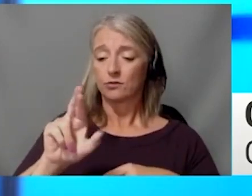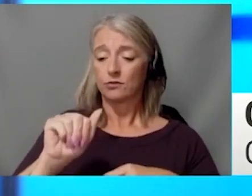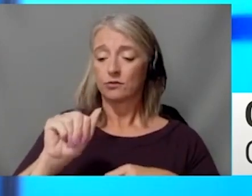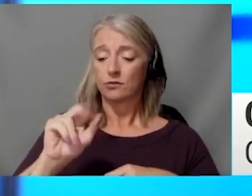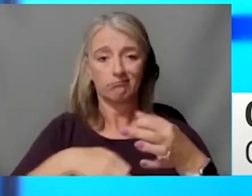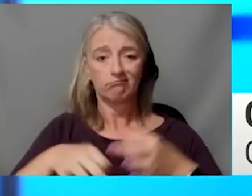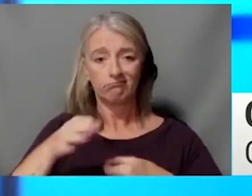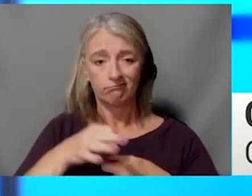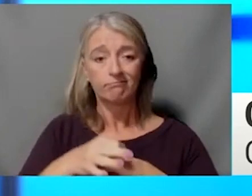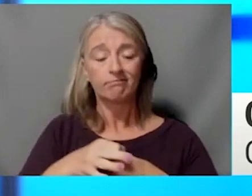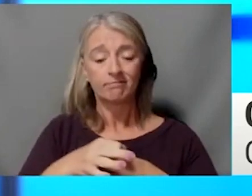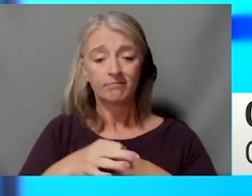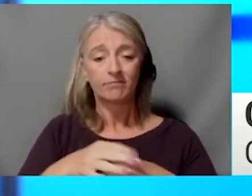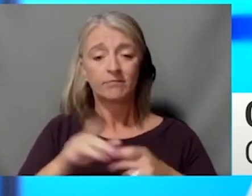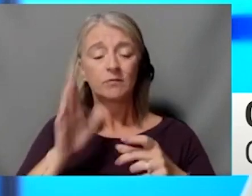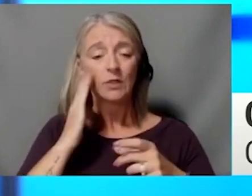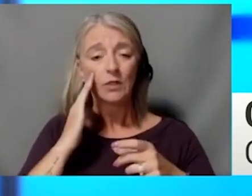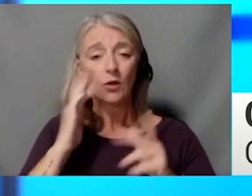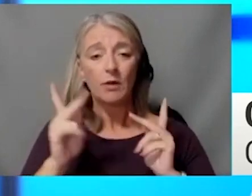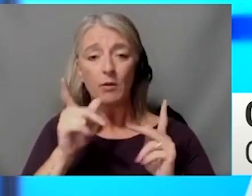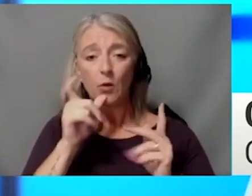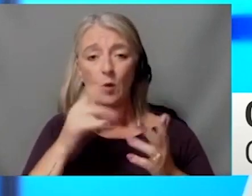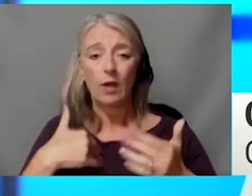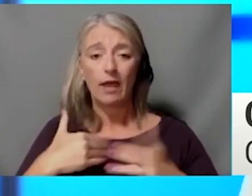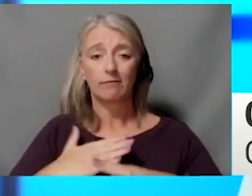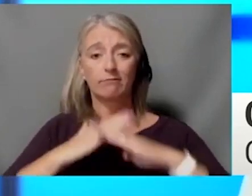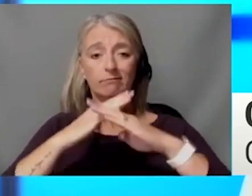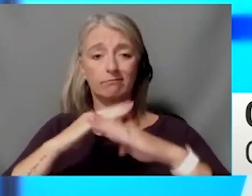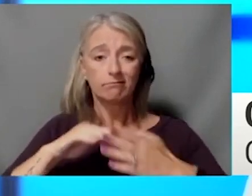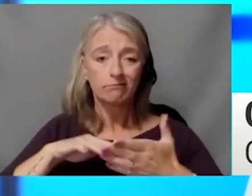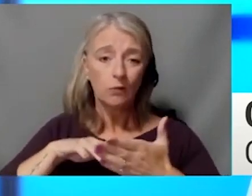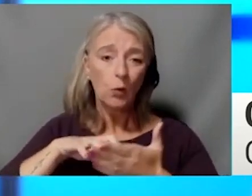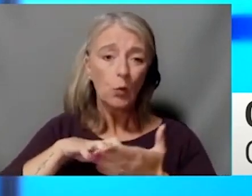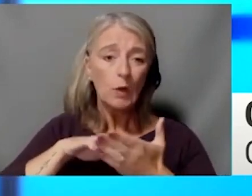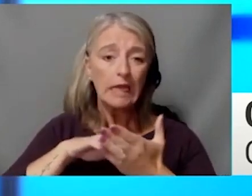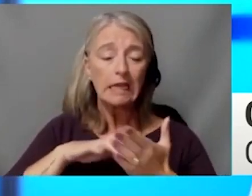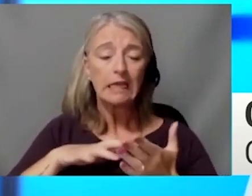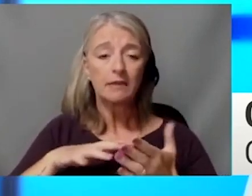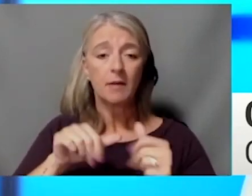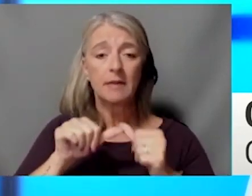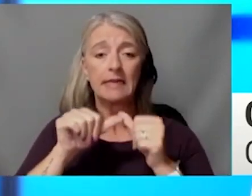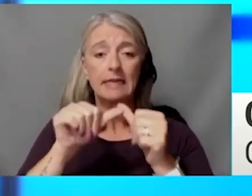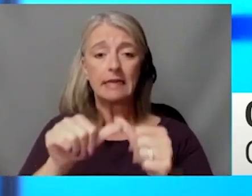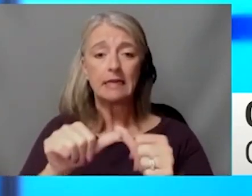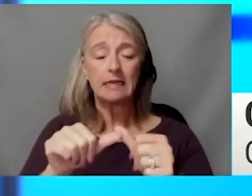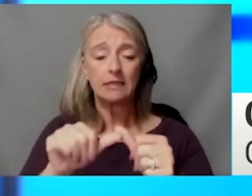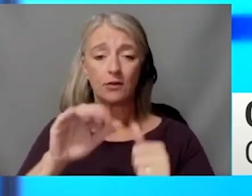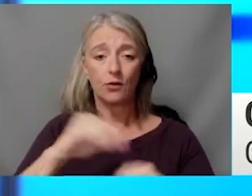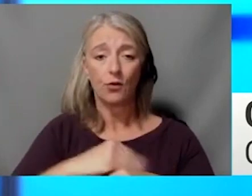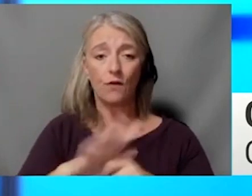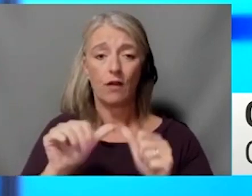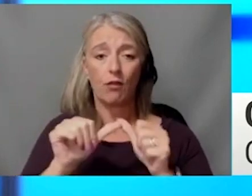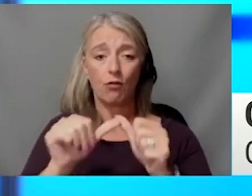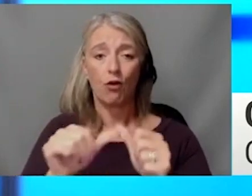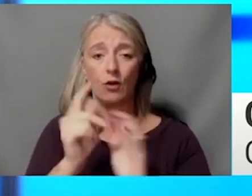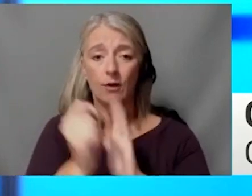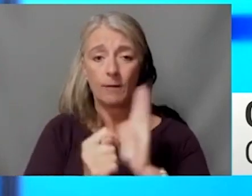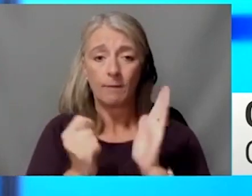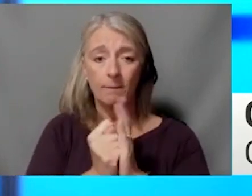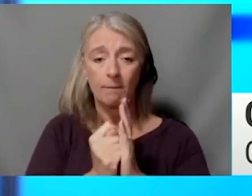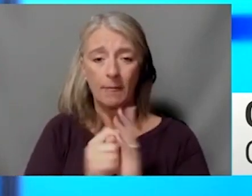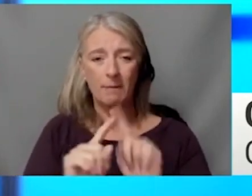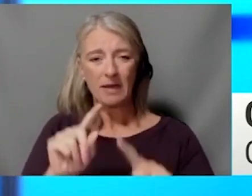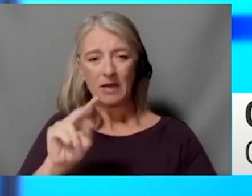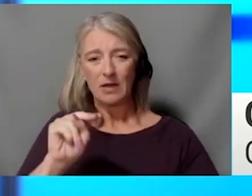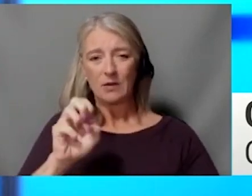that patients who are severely immunocompromised may carry COVID for a longer period of time. But this news of being COVID-infected for